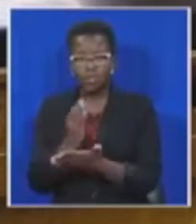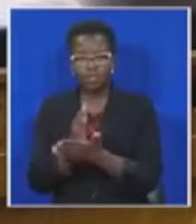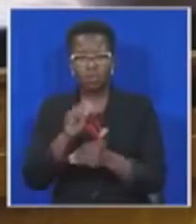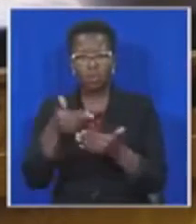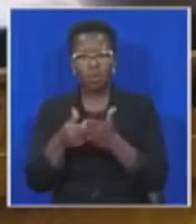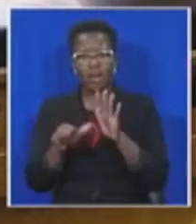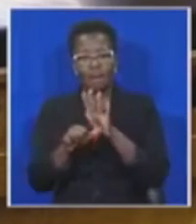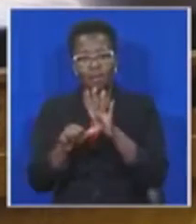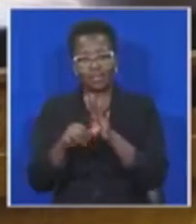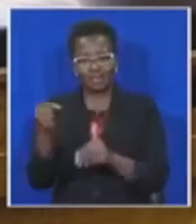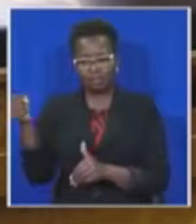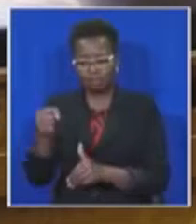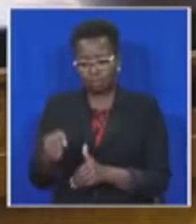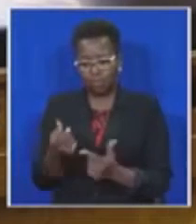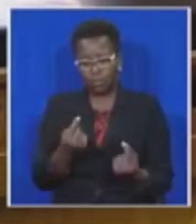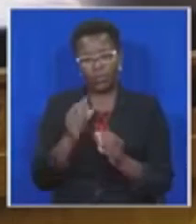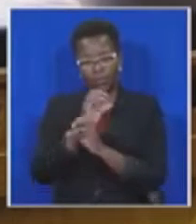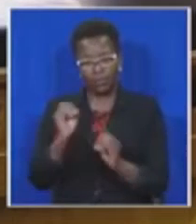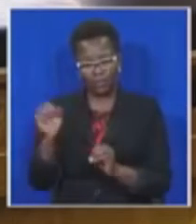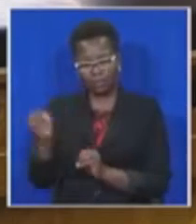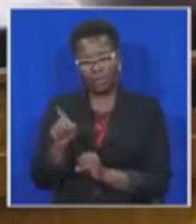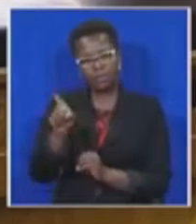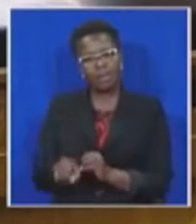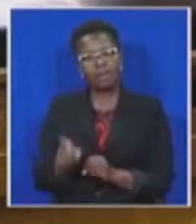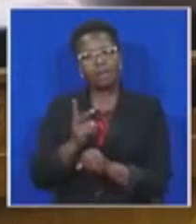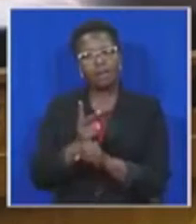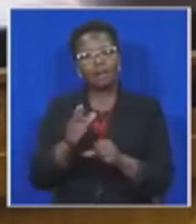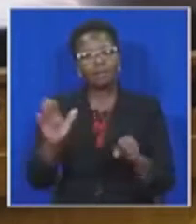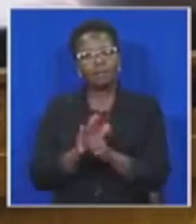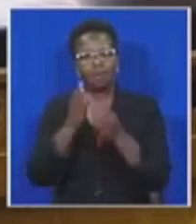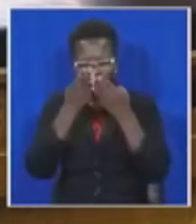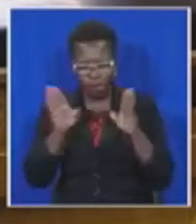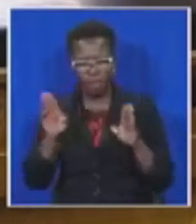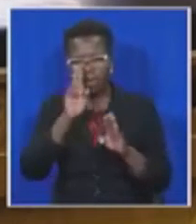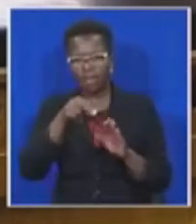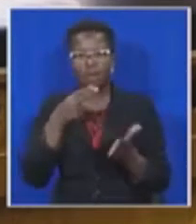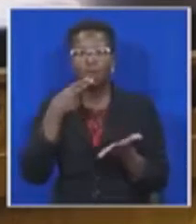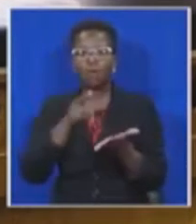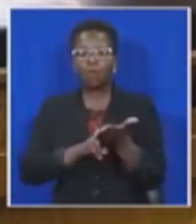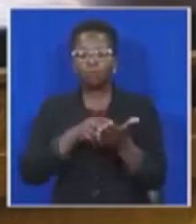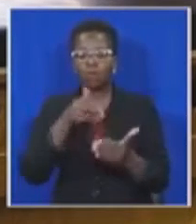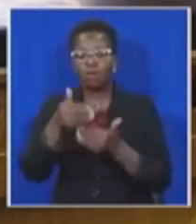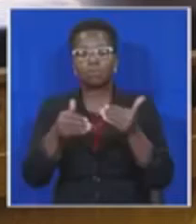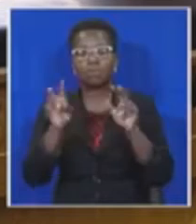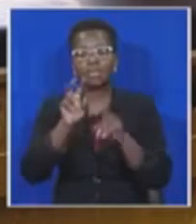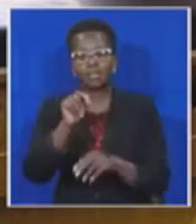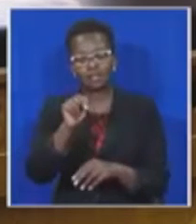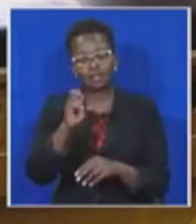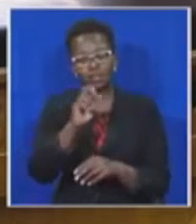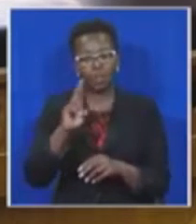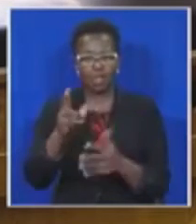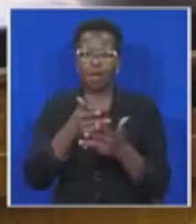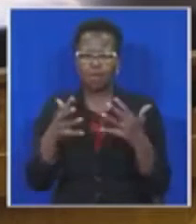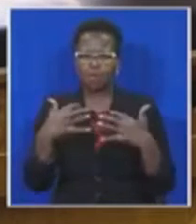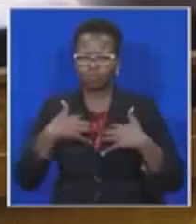must be filled. The need for greater transparency regarding the nuclear procurement process is of significant concern for many,